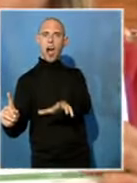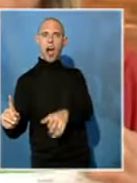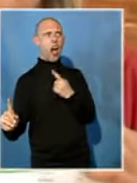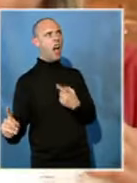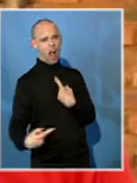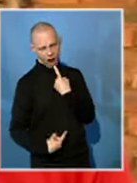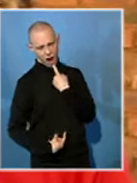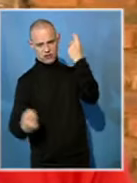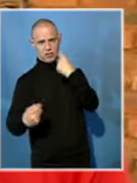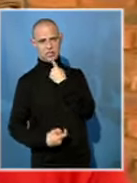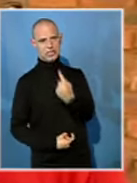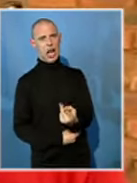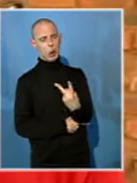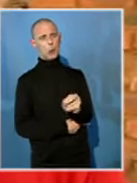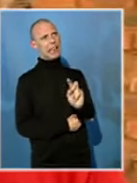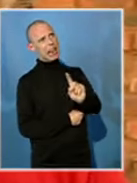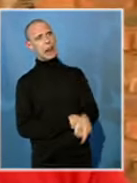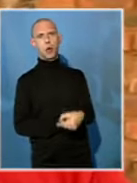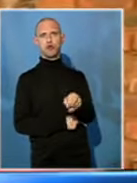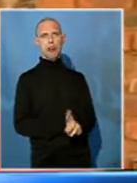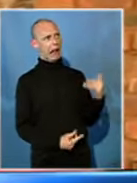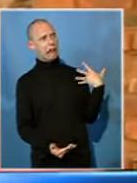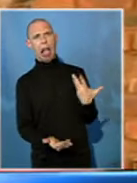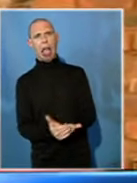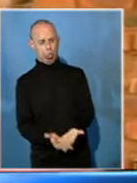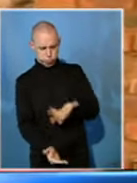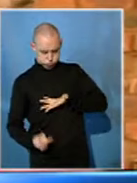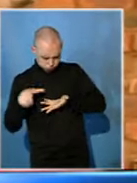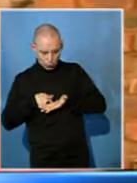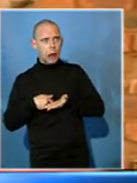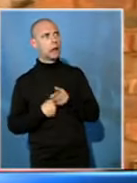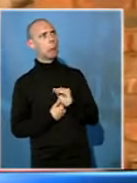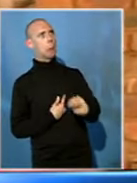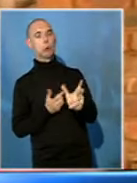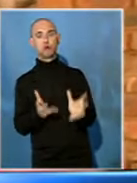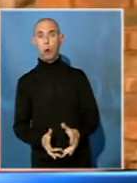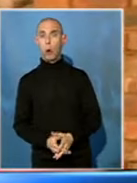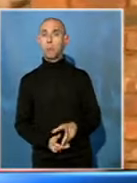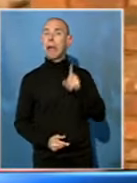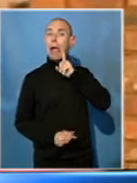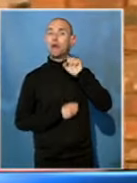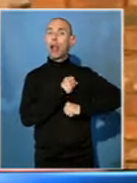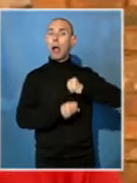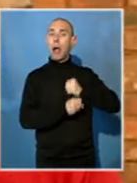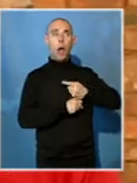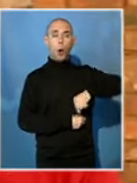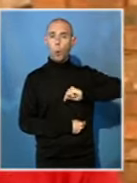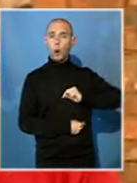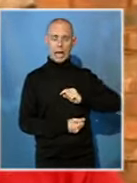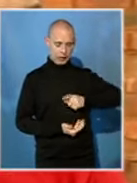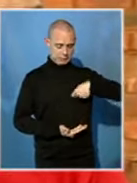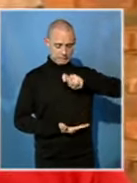rand in arrears. For 10 years, every time before the election, we signed for title dates and nothing happens.